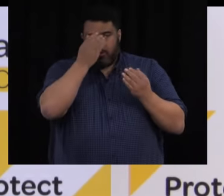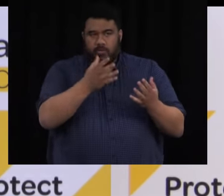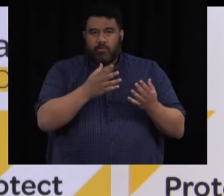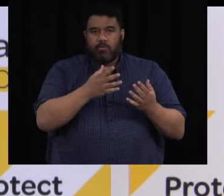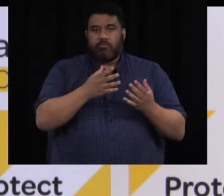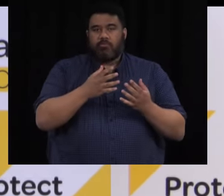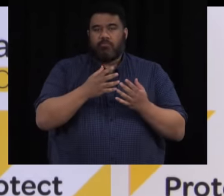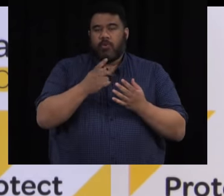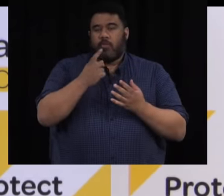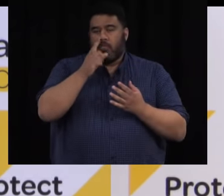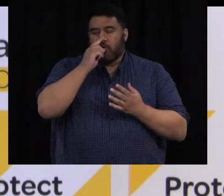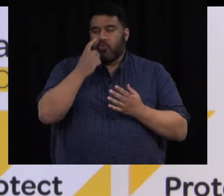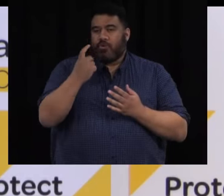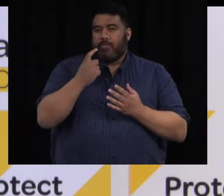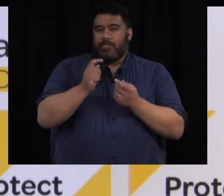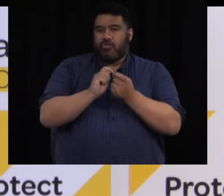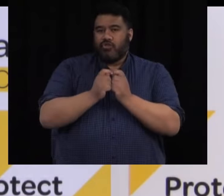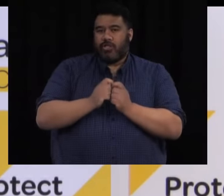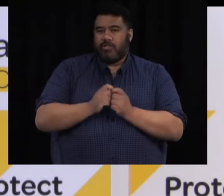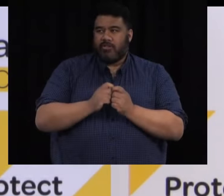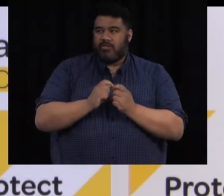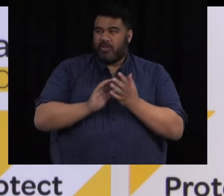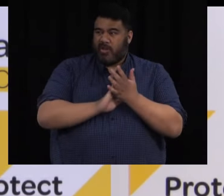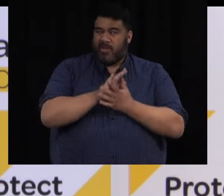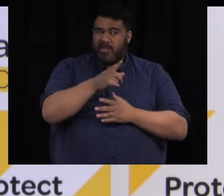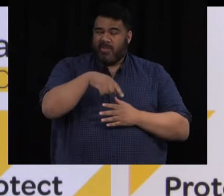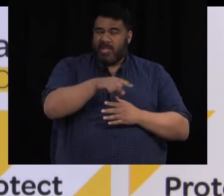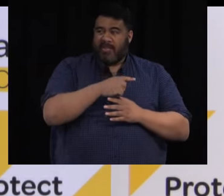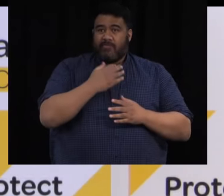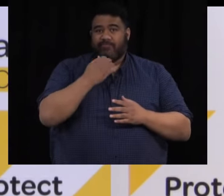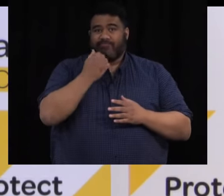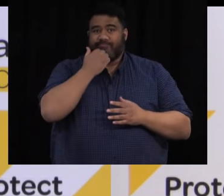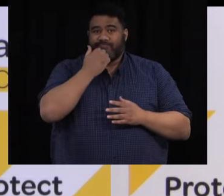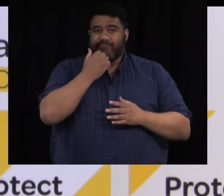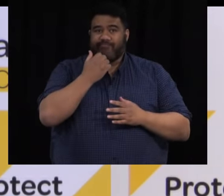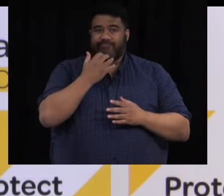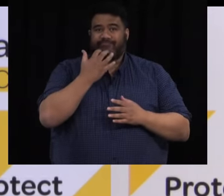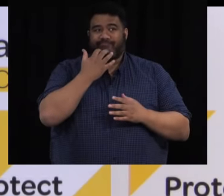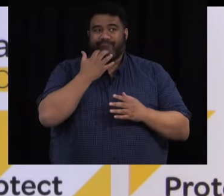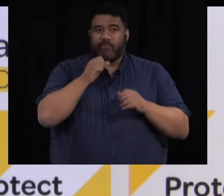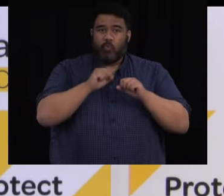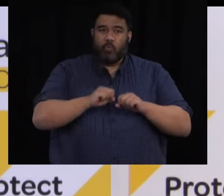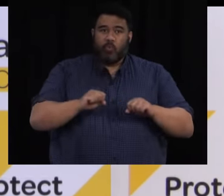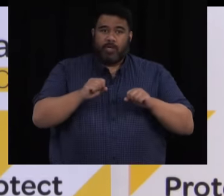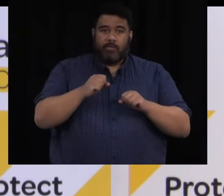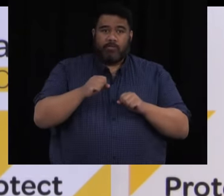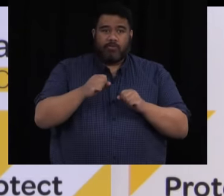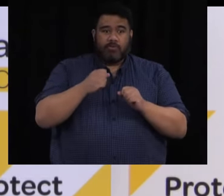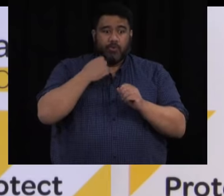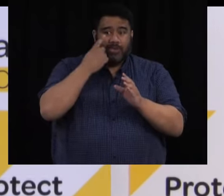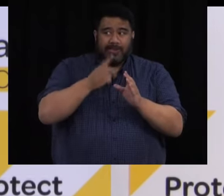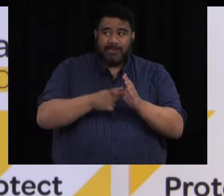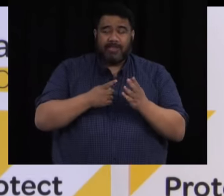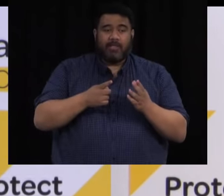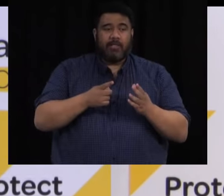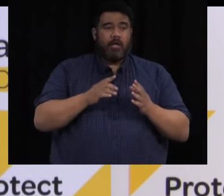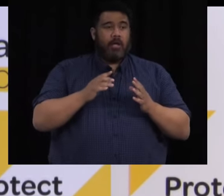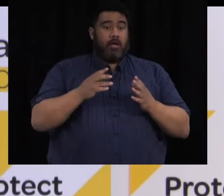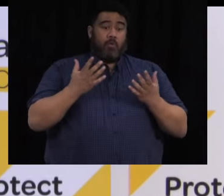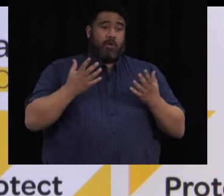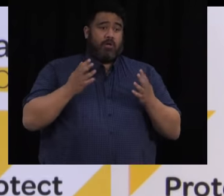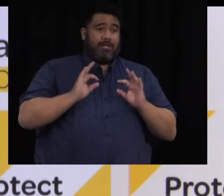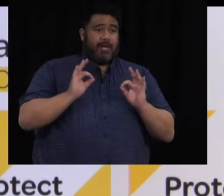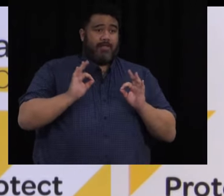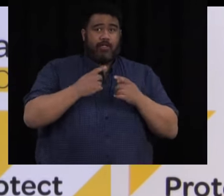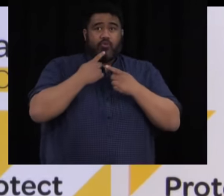have to wait for the self-isolation next year or what will those changes be and when will they be? Yeah, look, I haven't got anything to announce on that but of course we're always